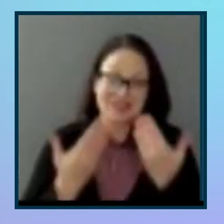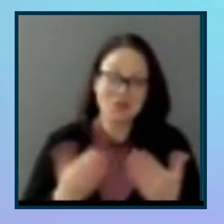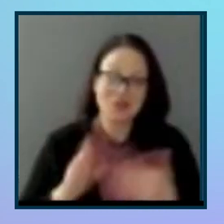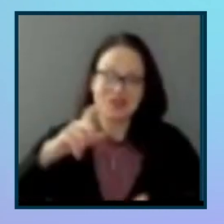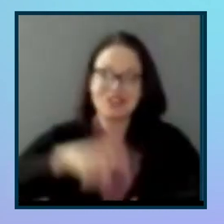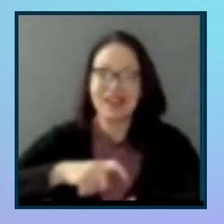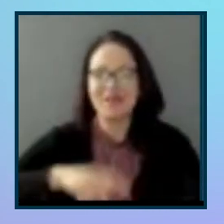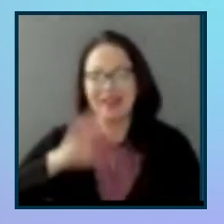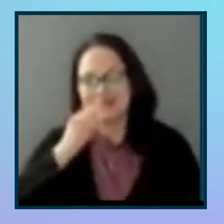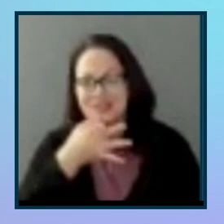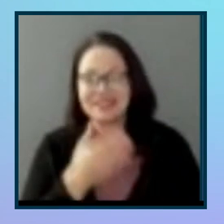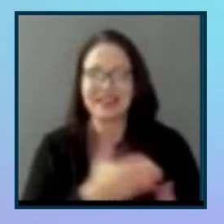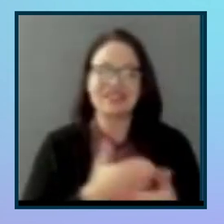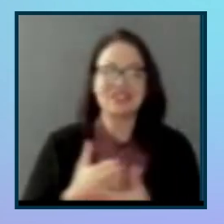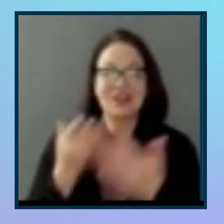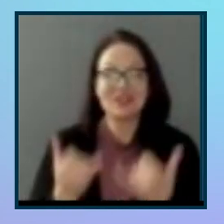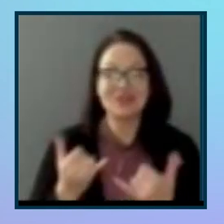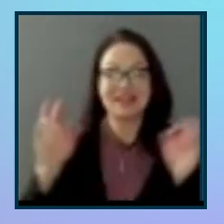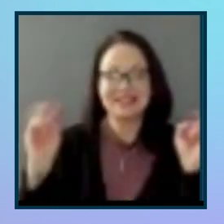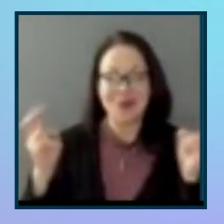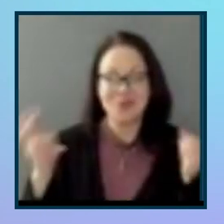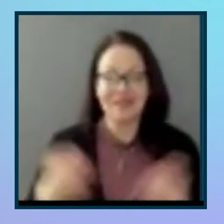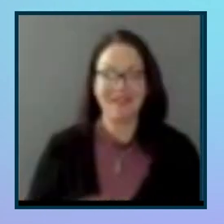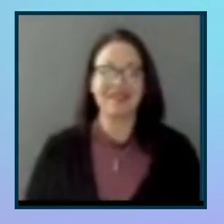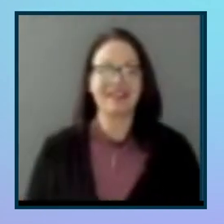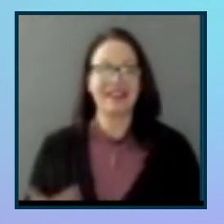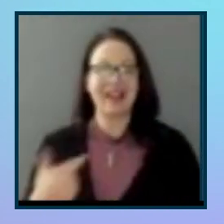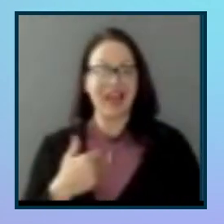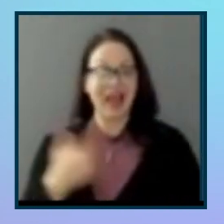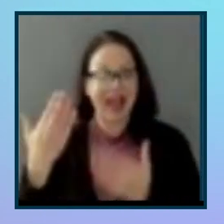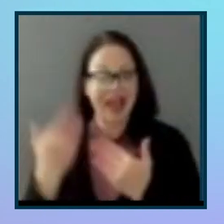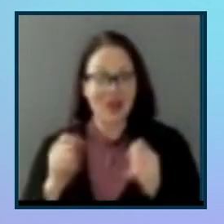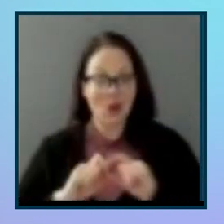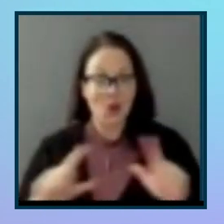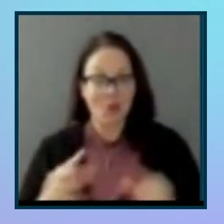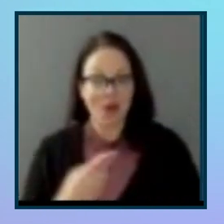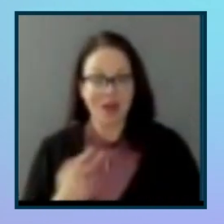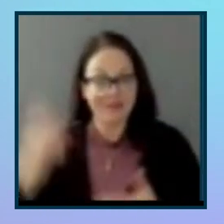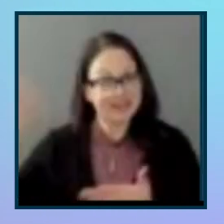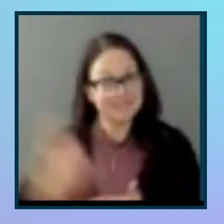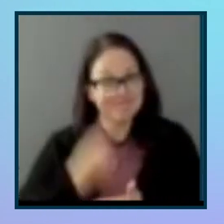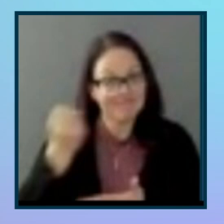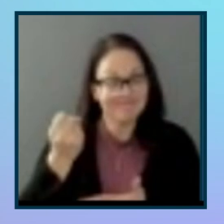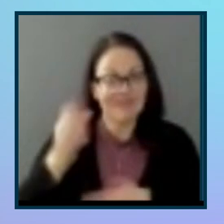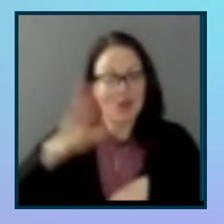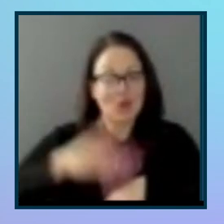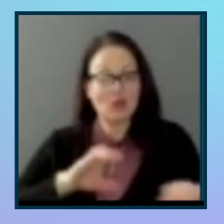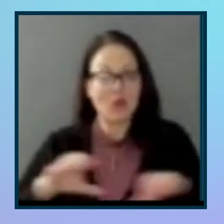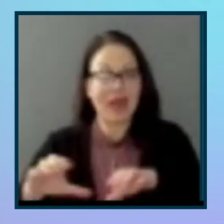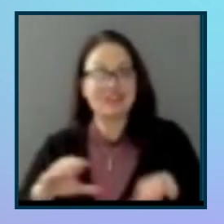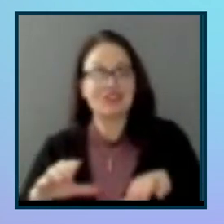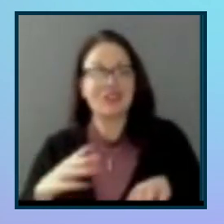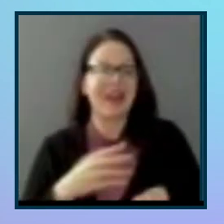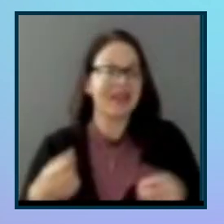expertise in sharing today's topic. Um, I hope all of us take advantage of the call to action and take advantage of the